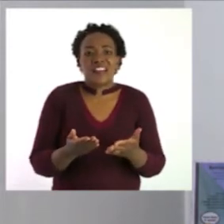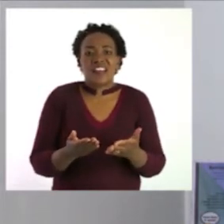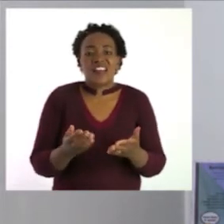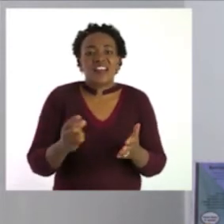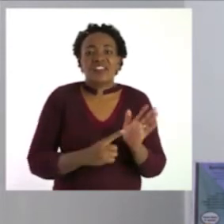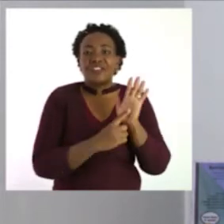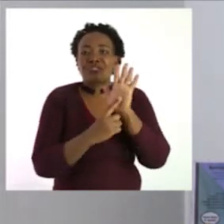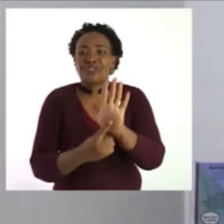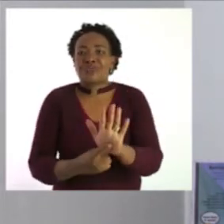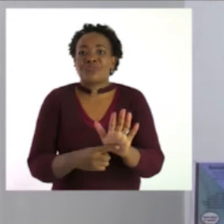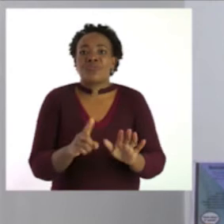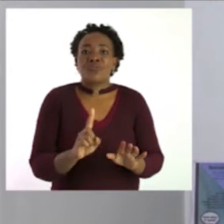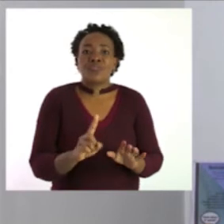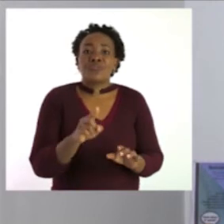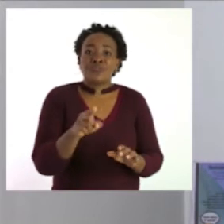word